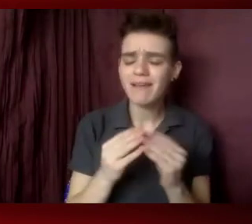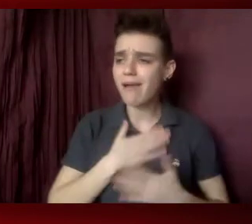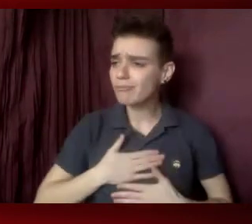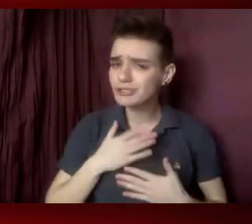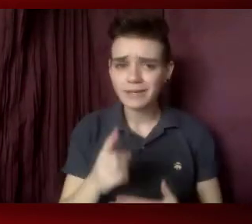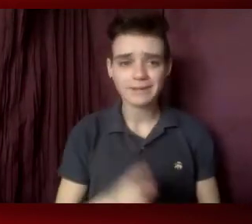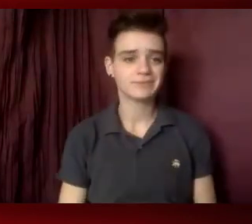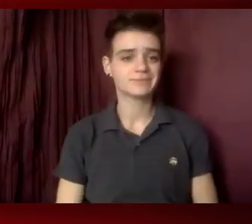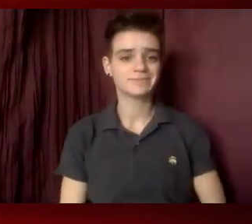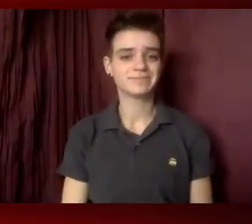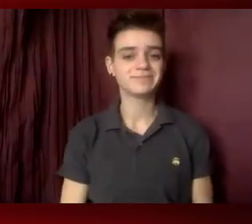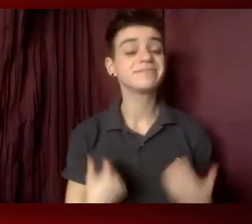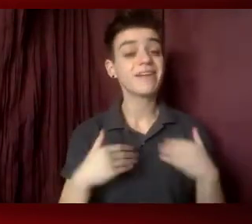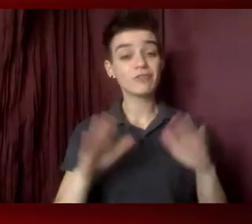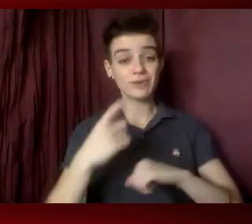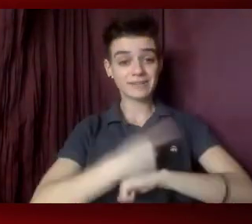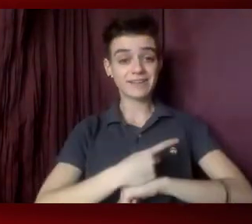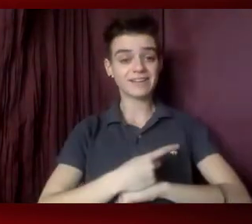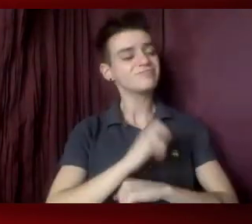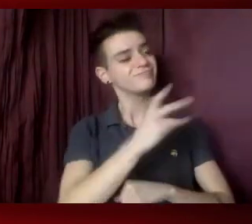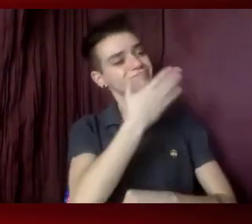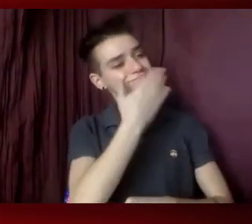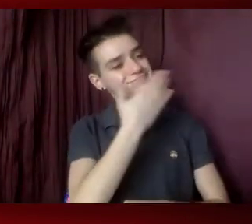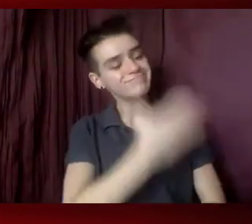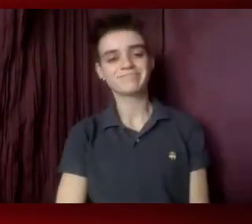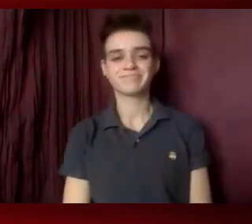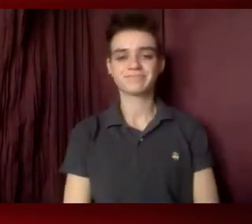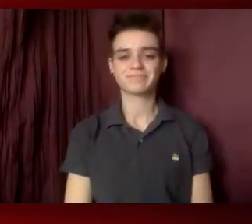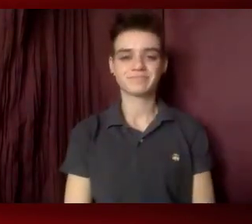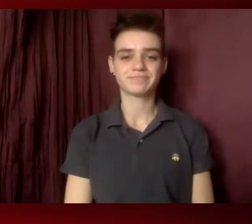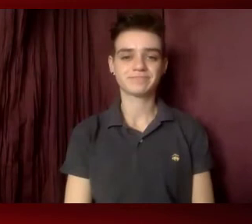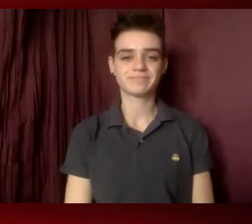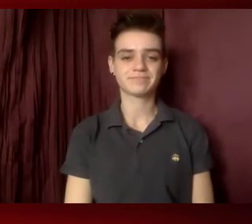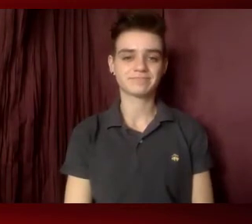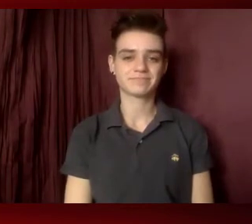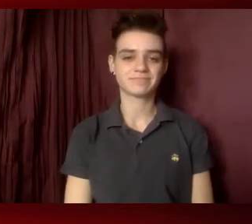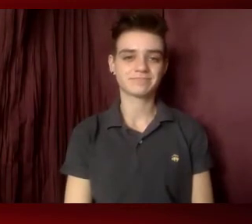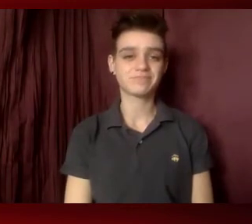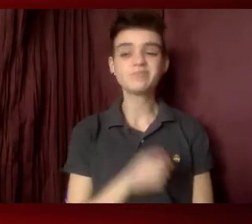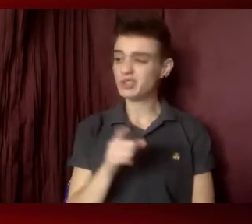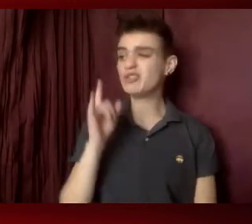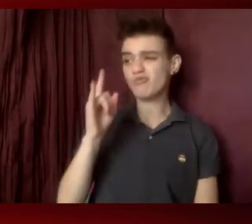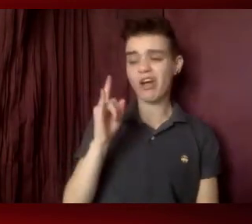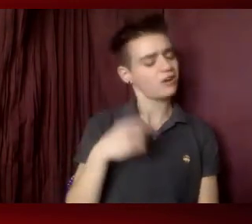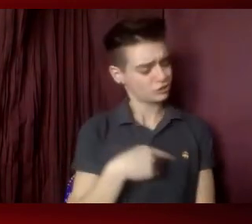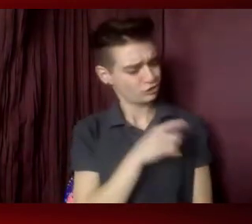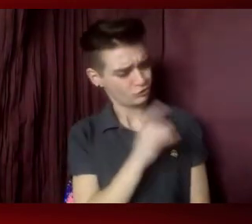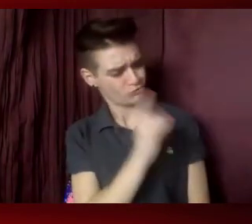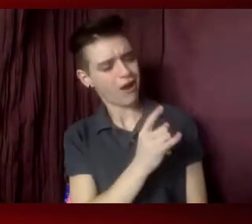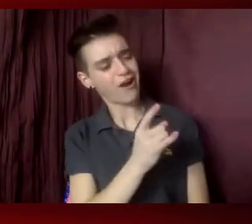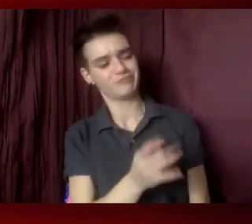having me. Have a wonderful day. All right, man. Thank you. All right. Thanks. You rock. You rock. Talk to you soon.